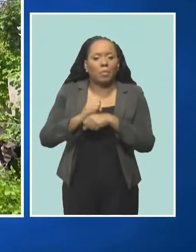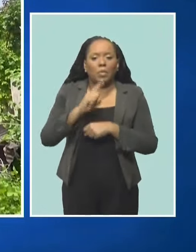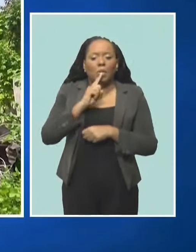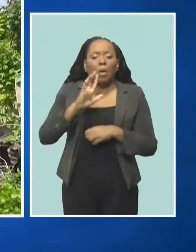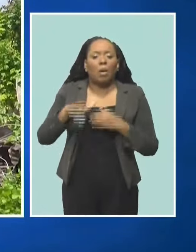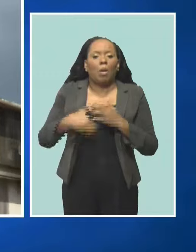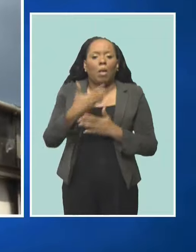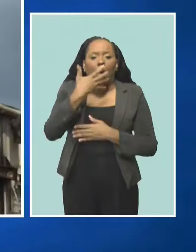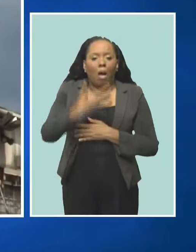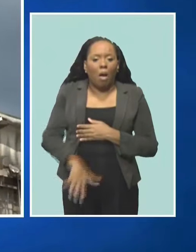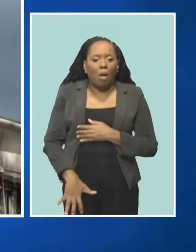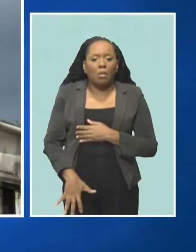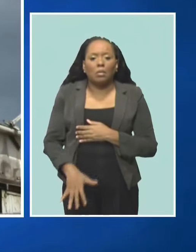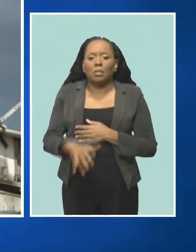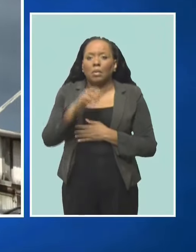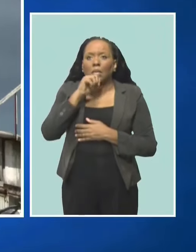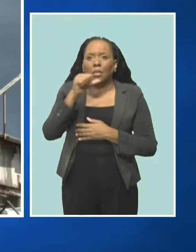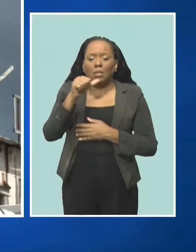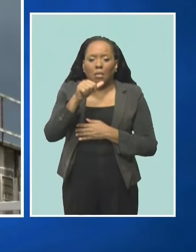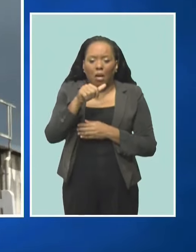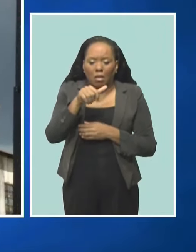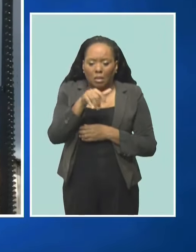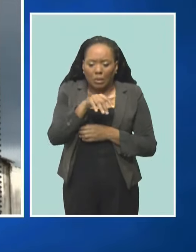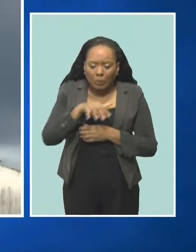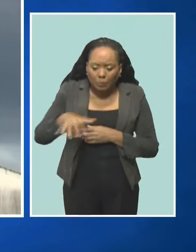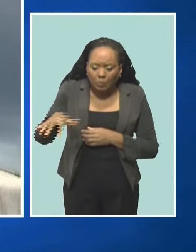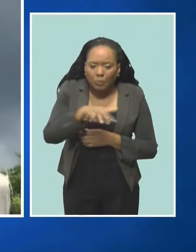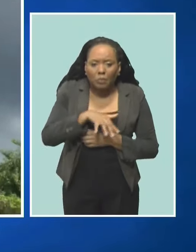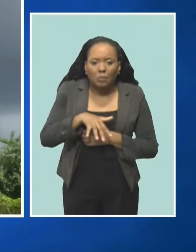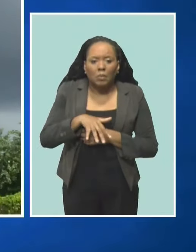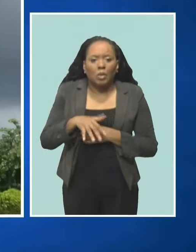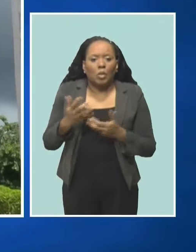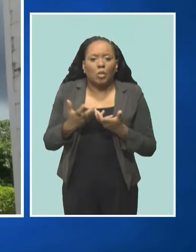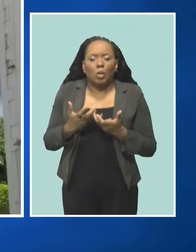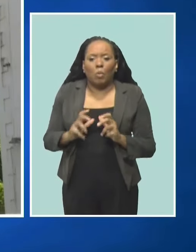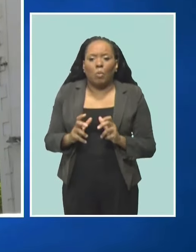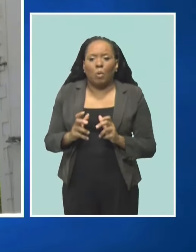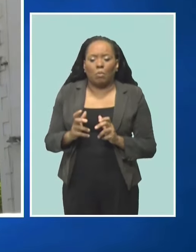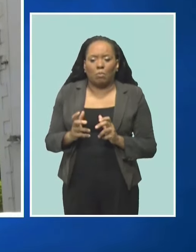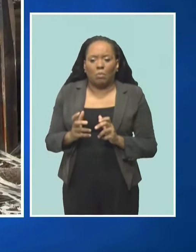the heat has been removed from the rubble to prevent the fire from reigniting.